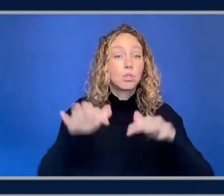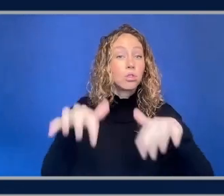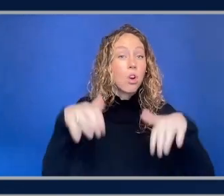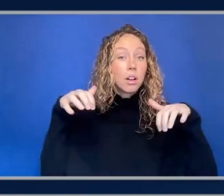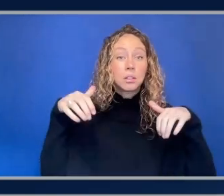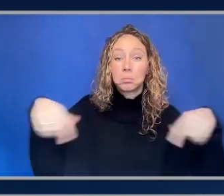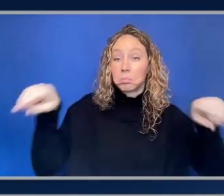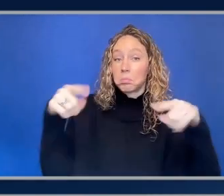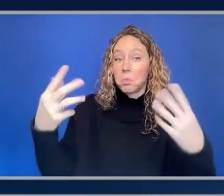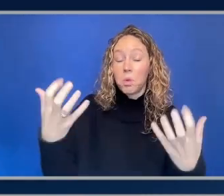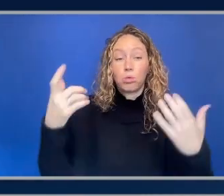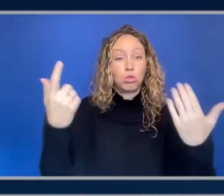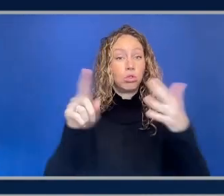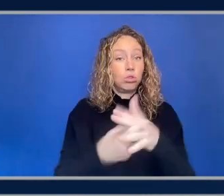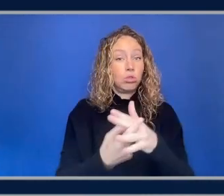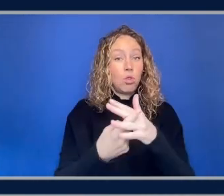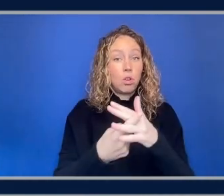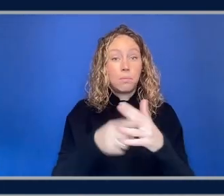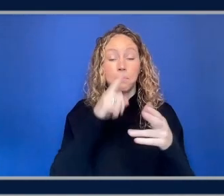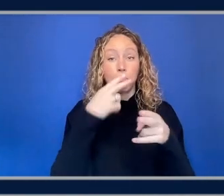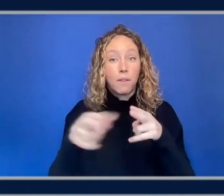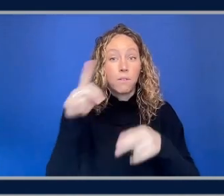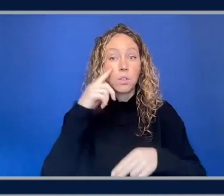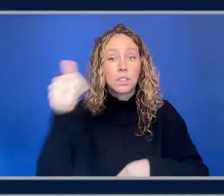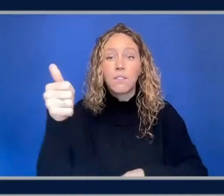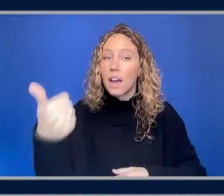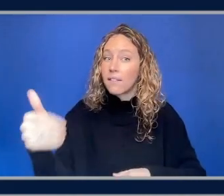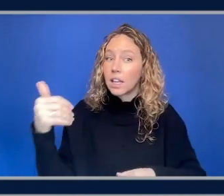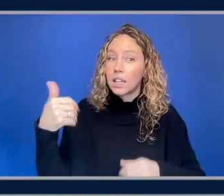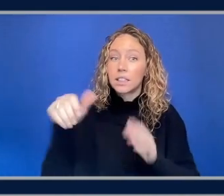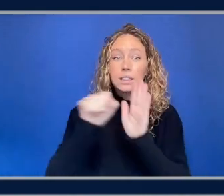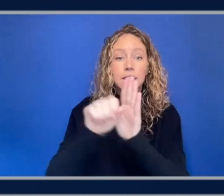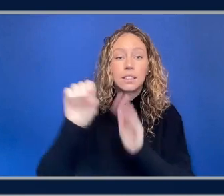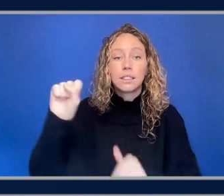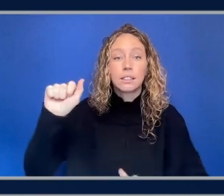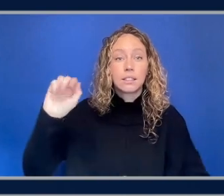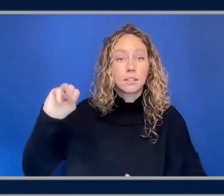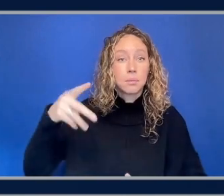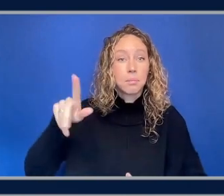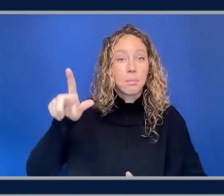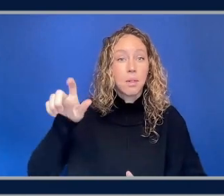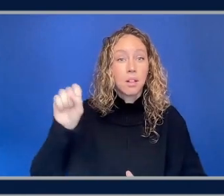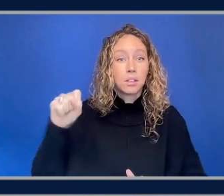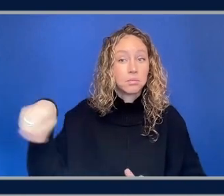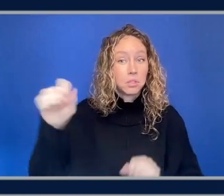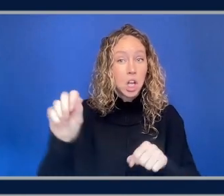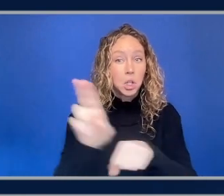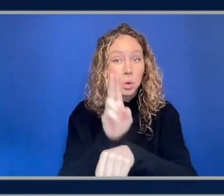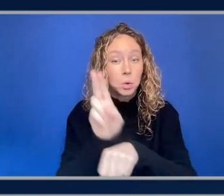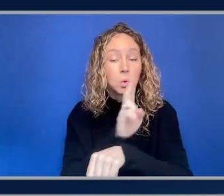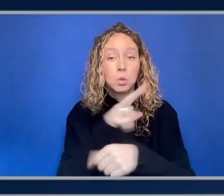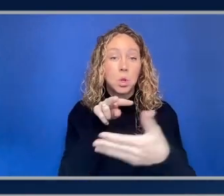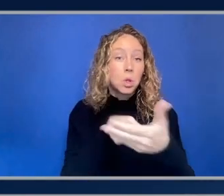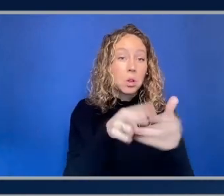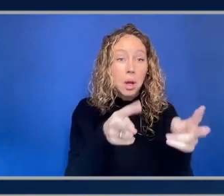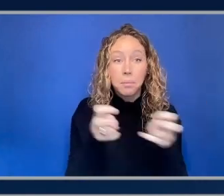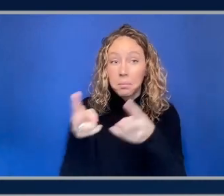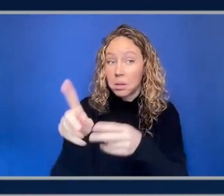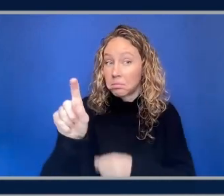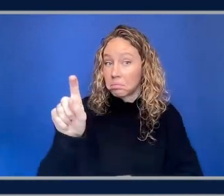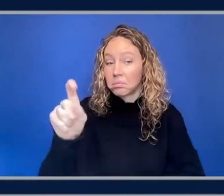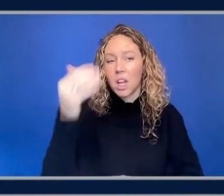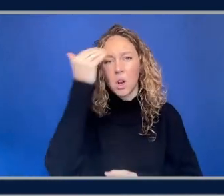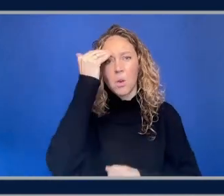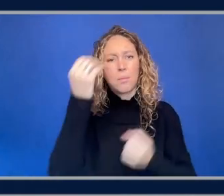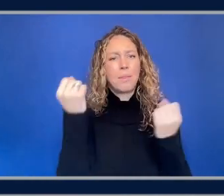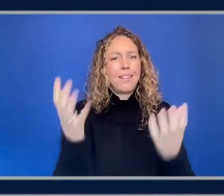just get started really quickly do we have sample applications out there that they could just sort of look at maybe copy and paste I know I spent a lot of my developer career copying